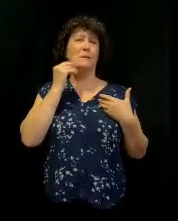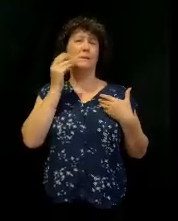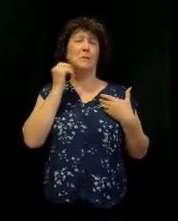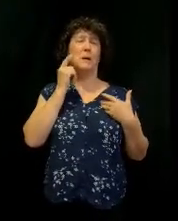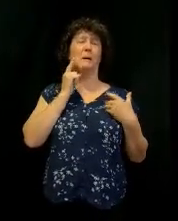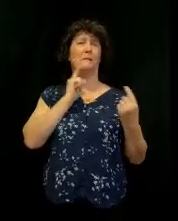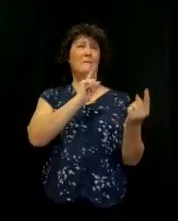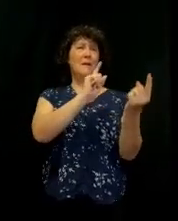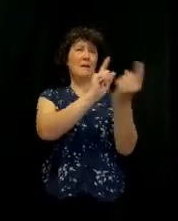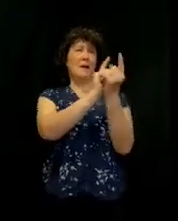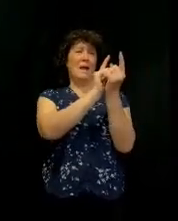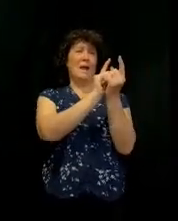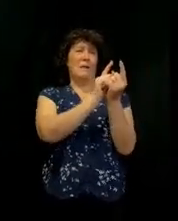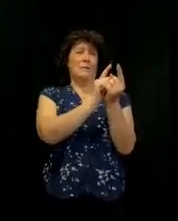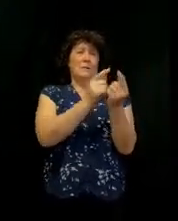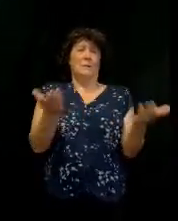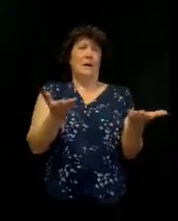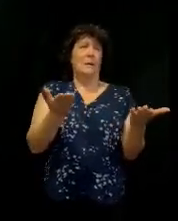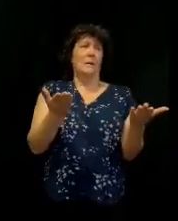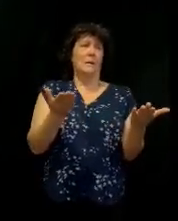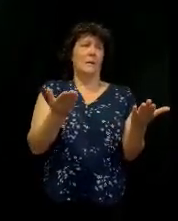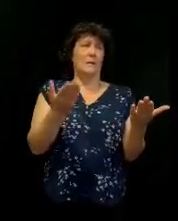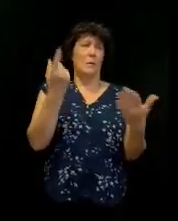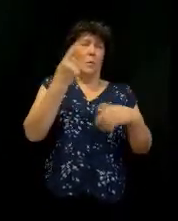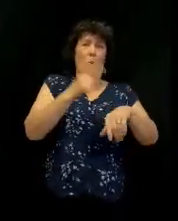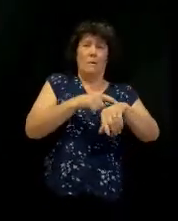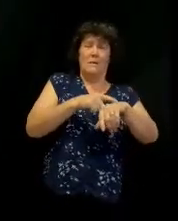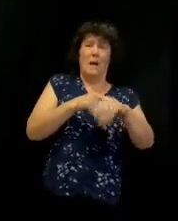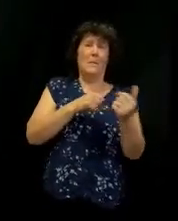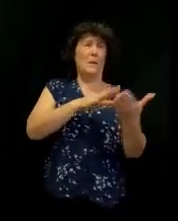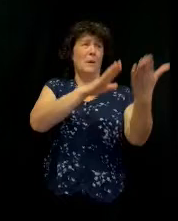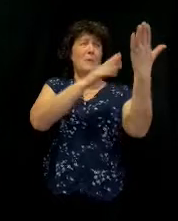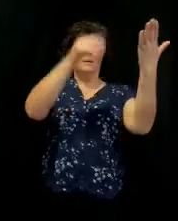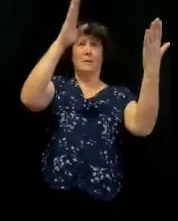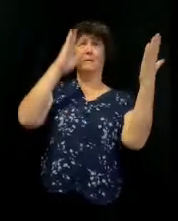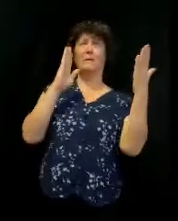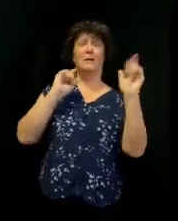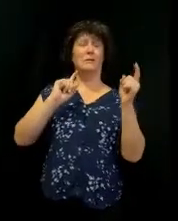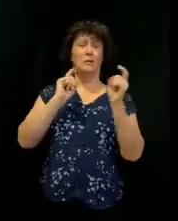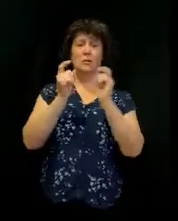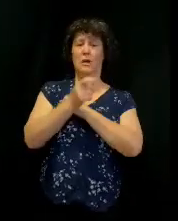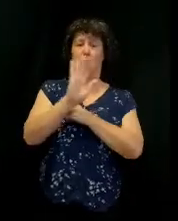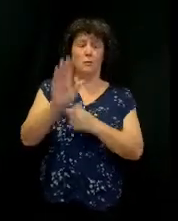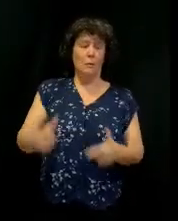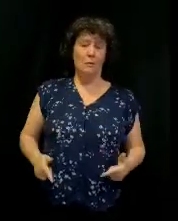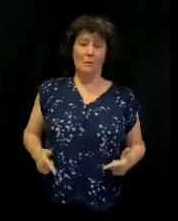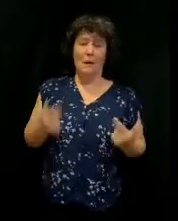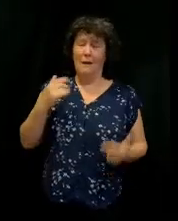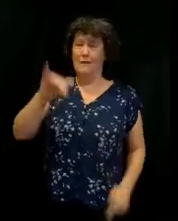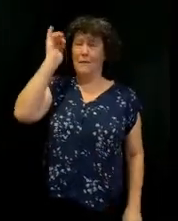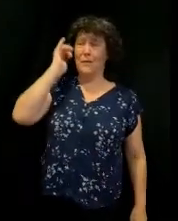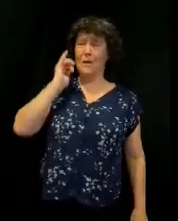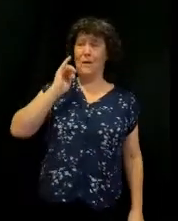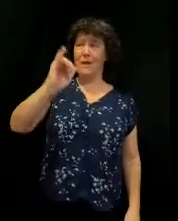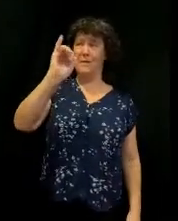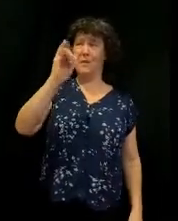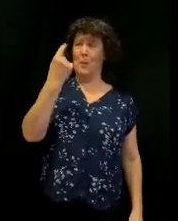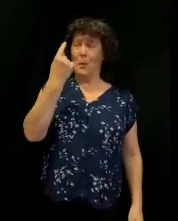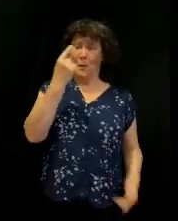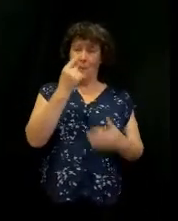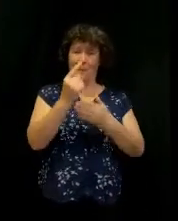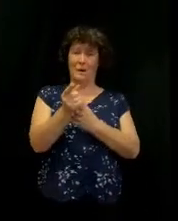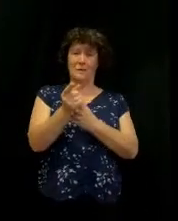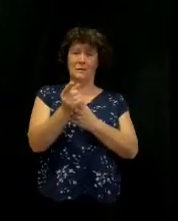That we would have encounters here because one time in the presence of God can change our lives. Just one moment. You can